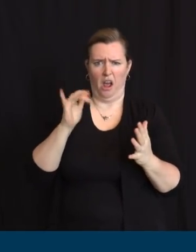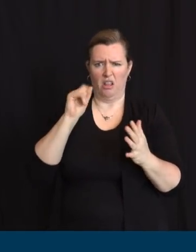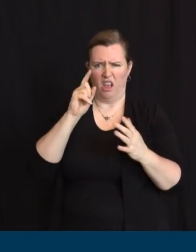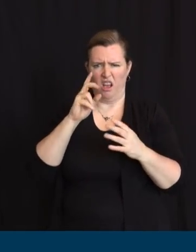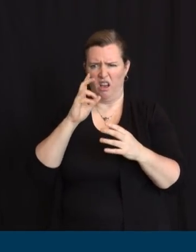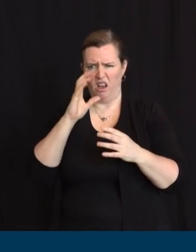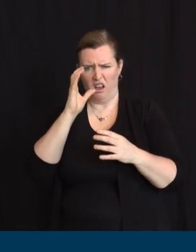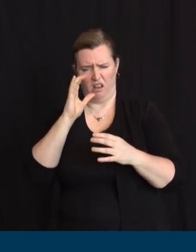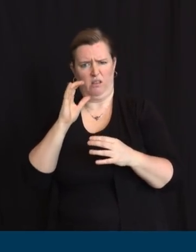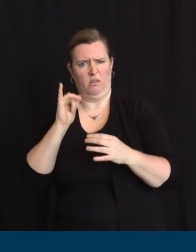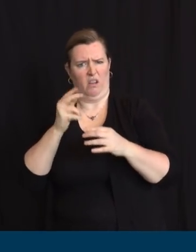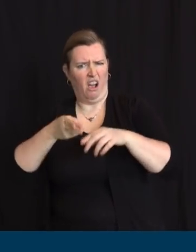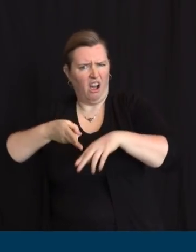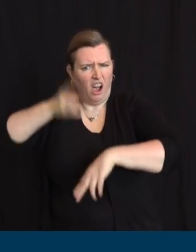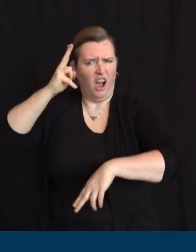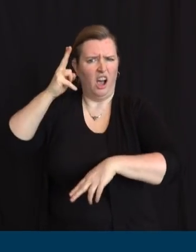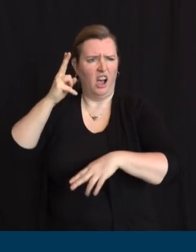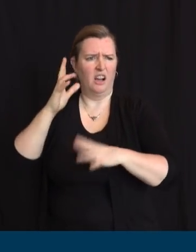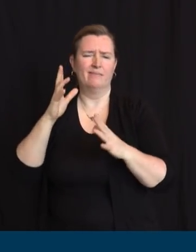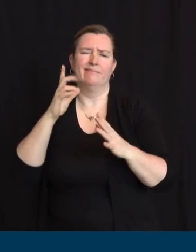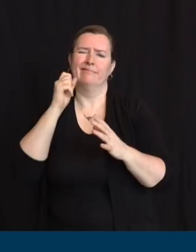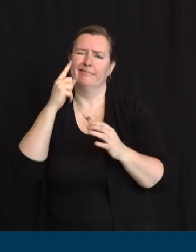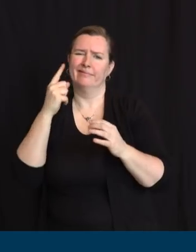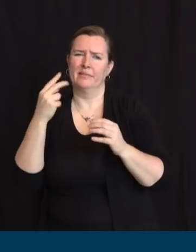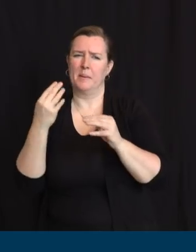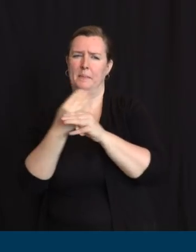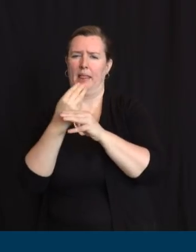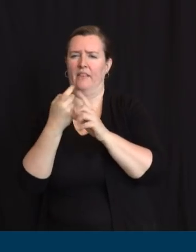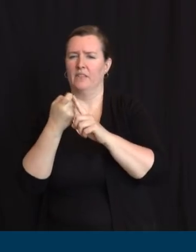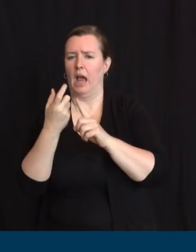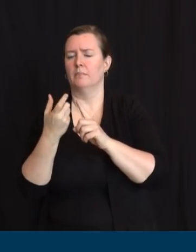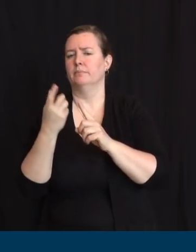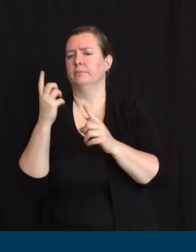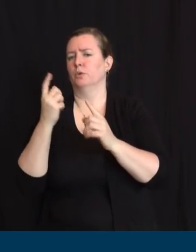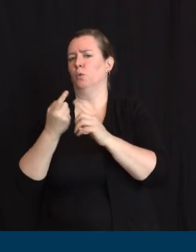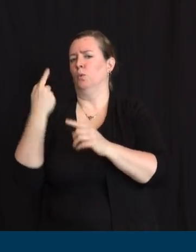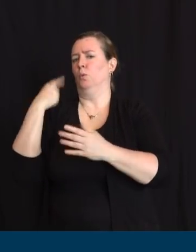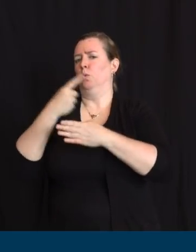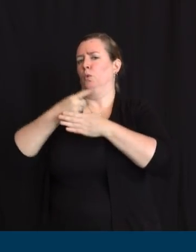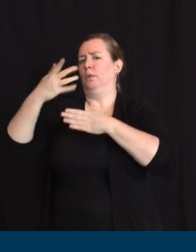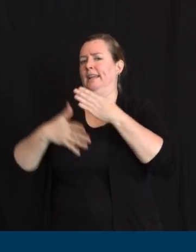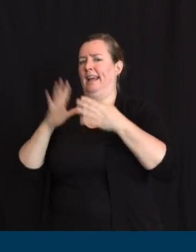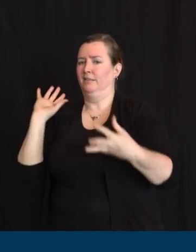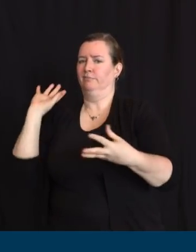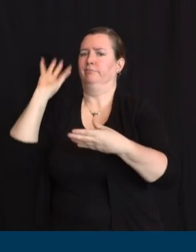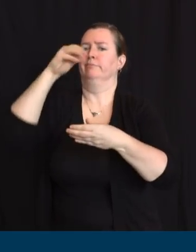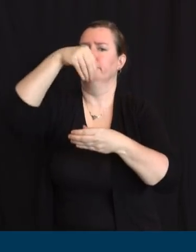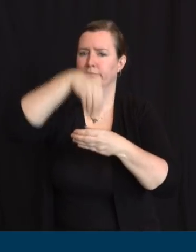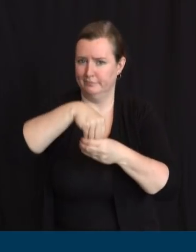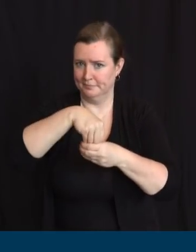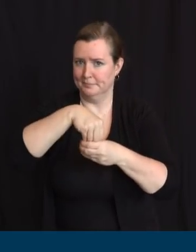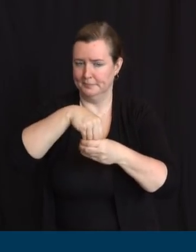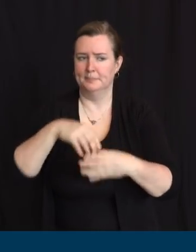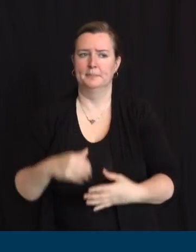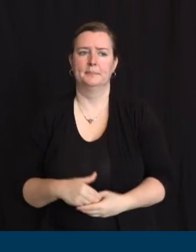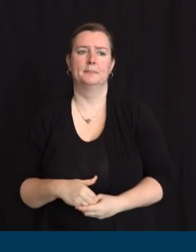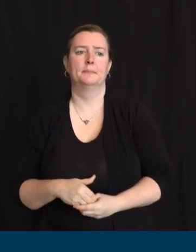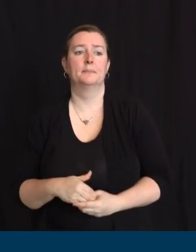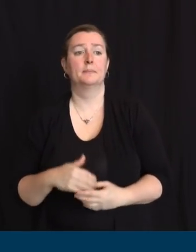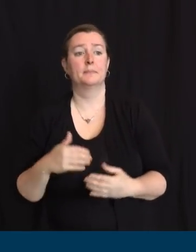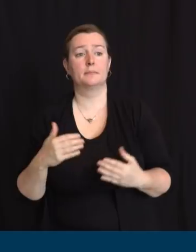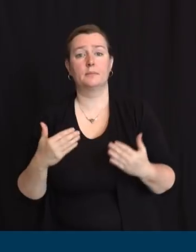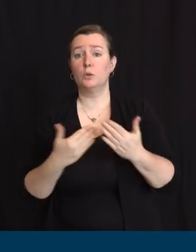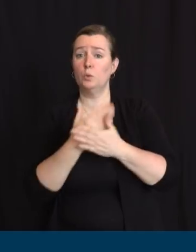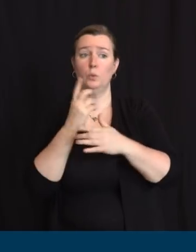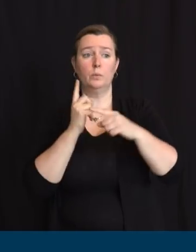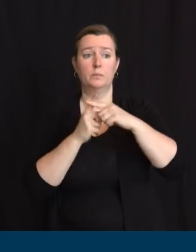reality. So today we are reporting an additional 4,059 positive